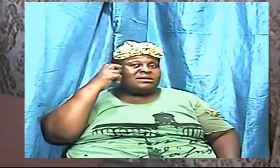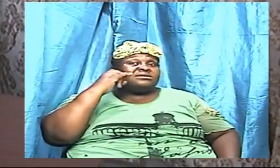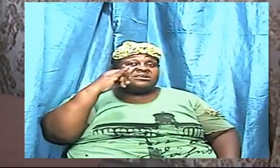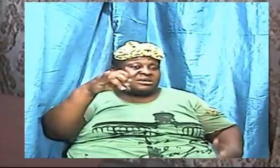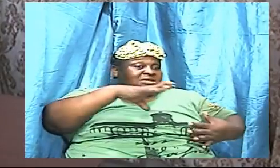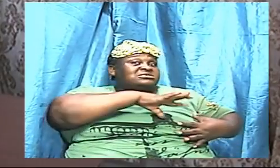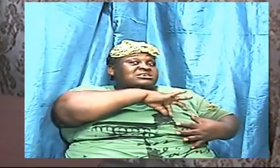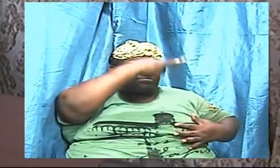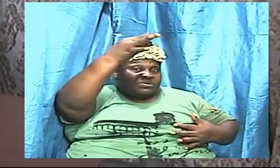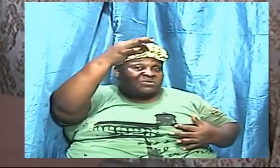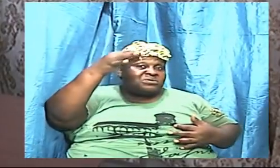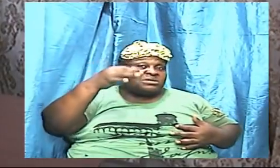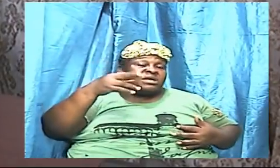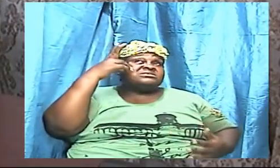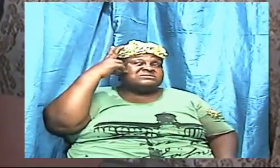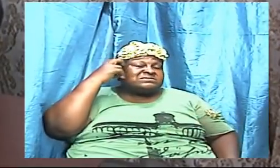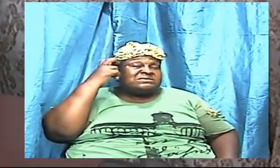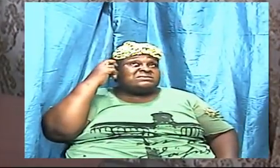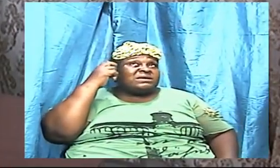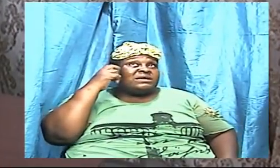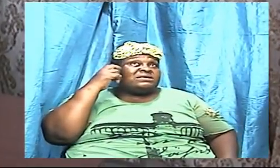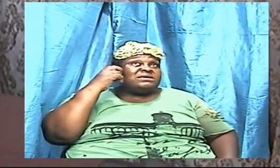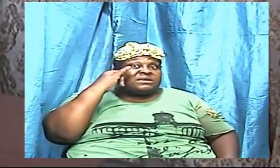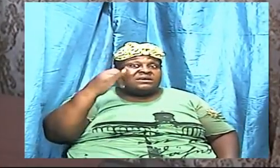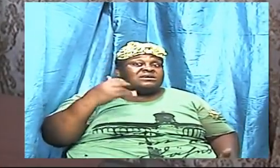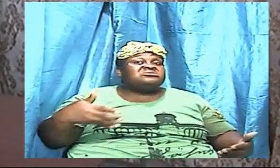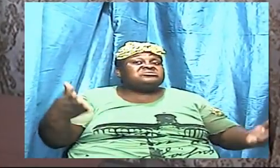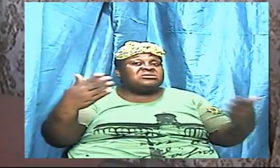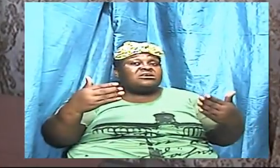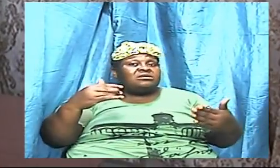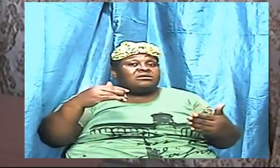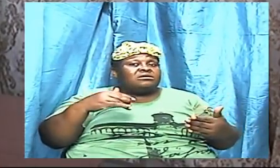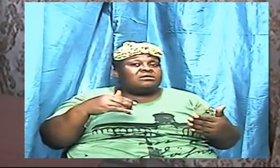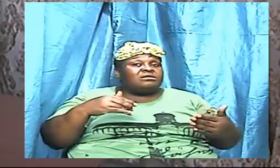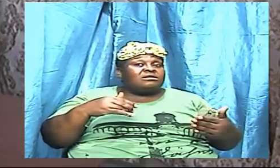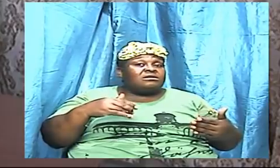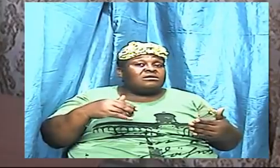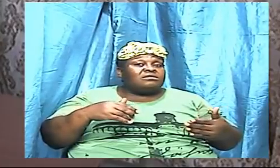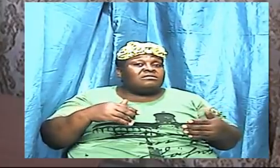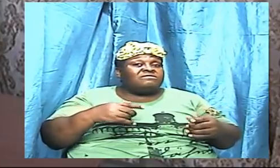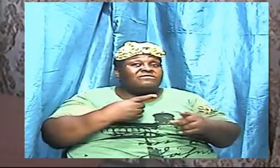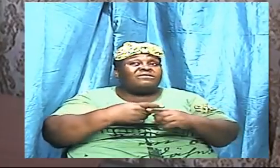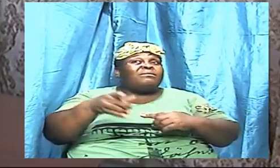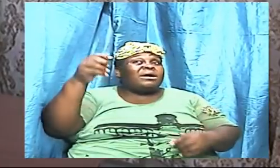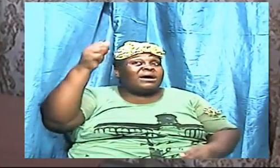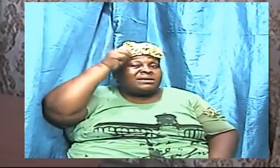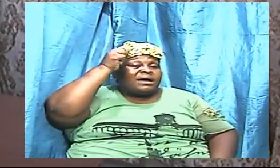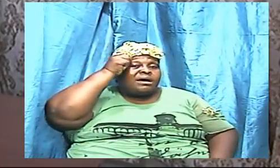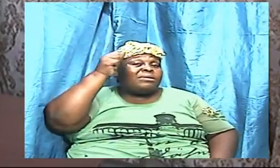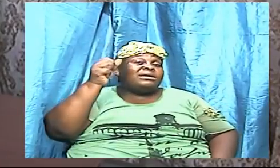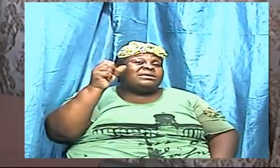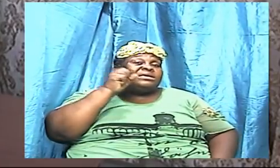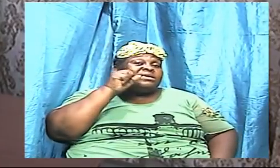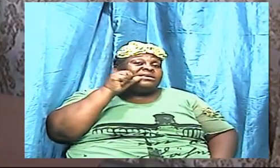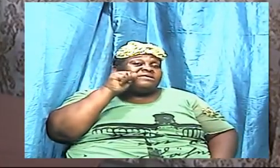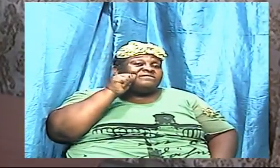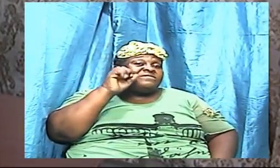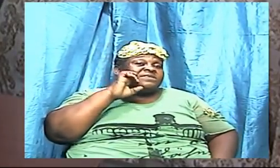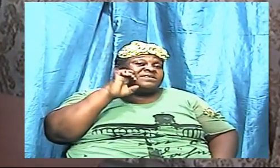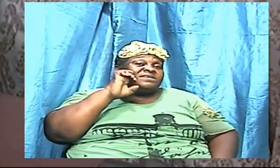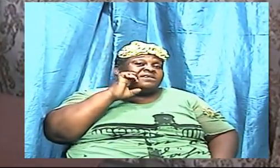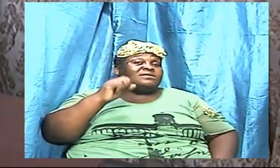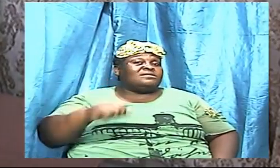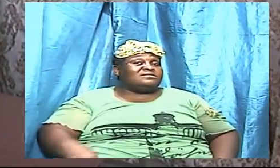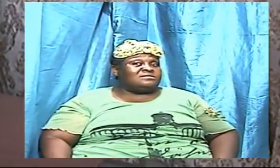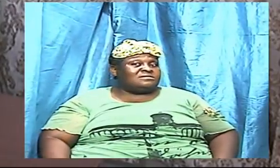and he has been around from Job there he was the accuser of Job he has been